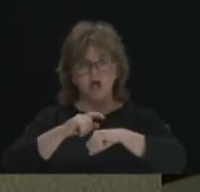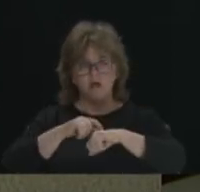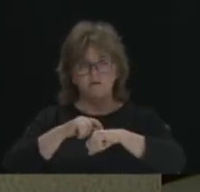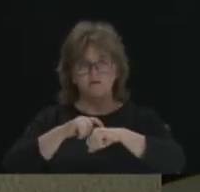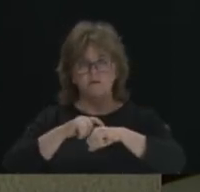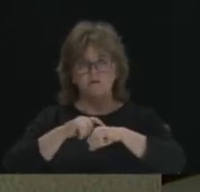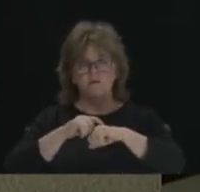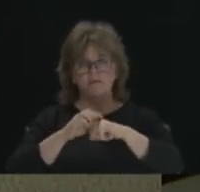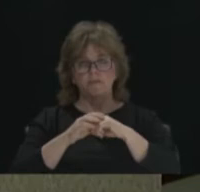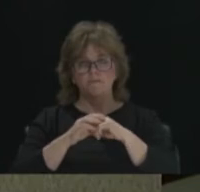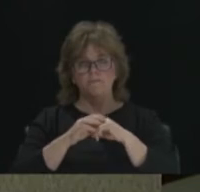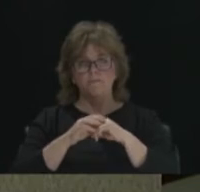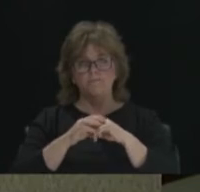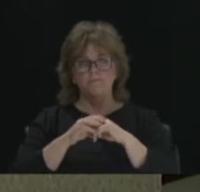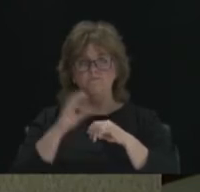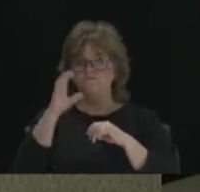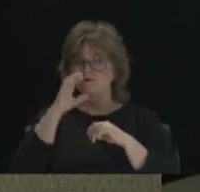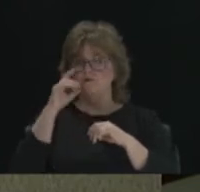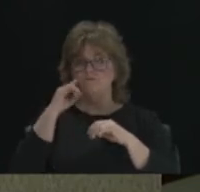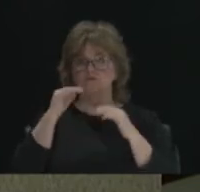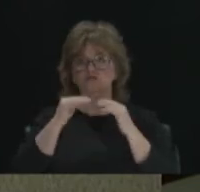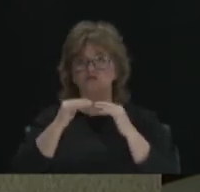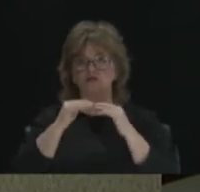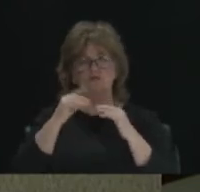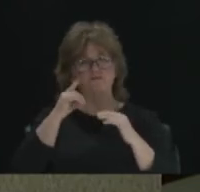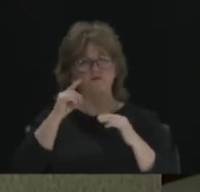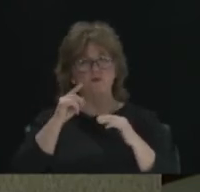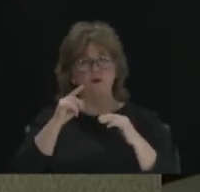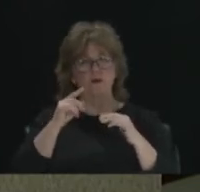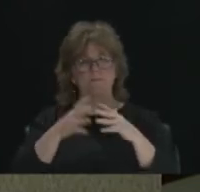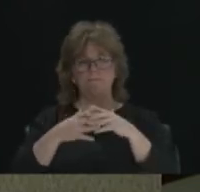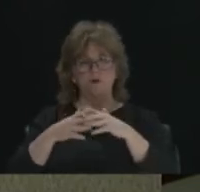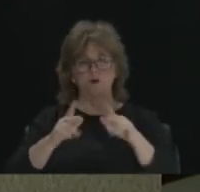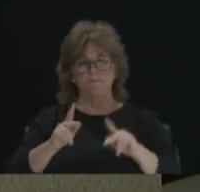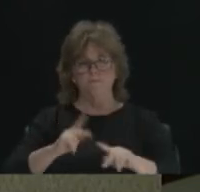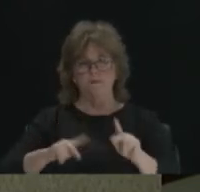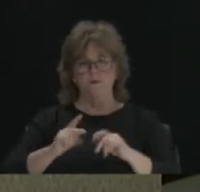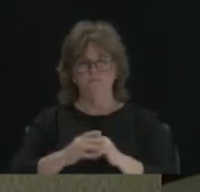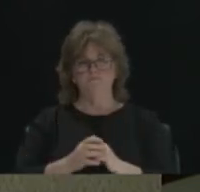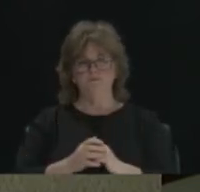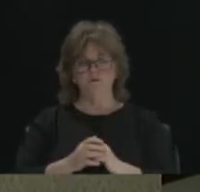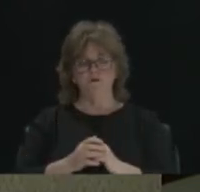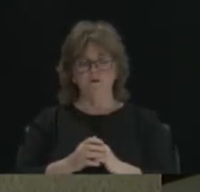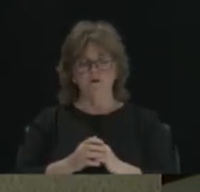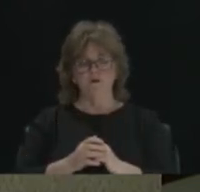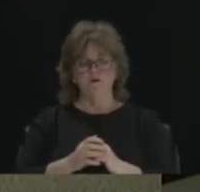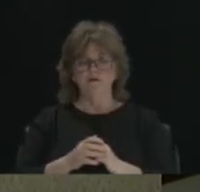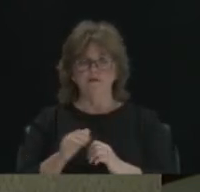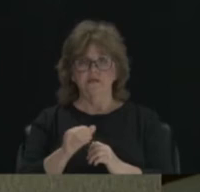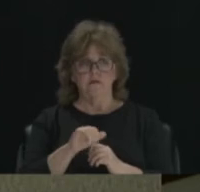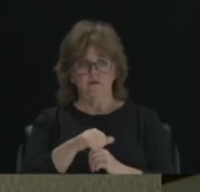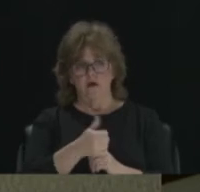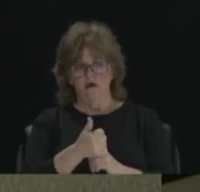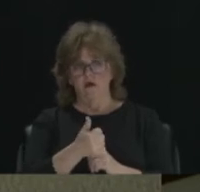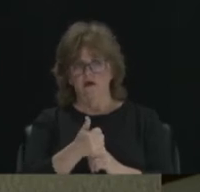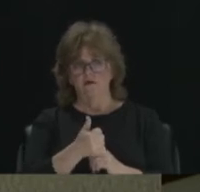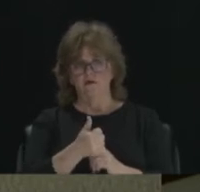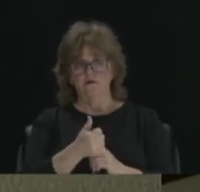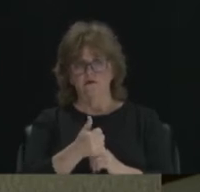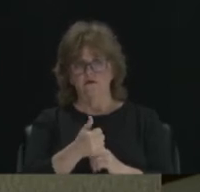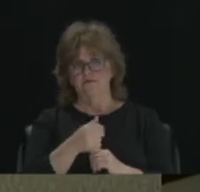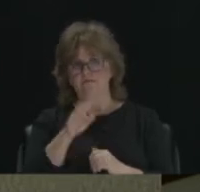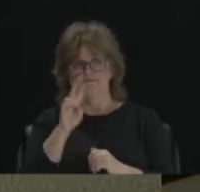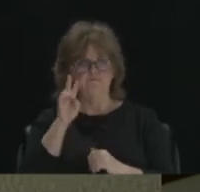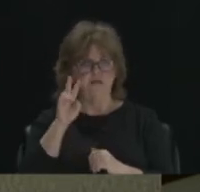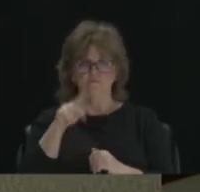be able to seek the cause of justice for the American people in our community. And likewise, for all of our other vice